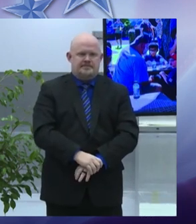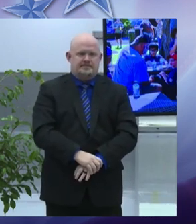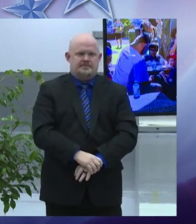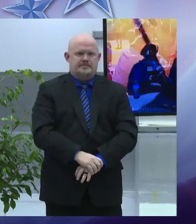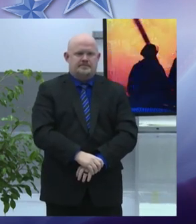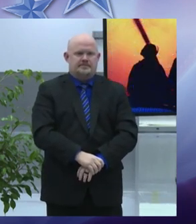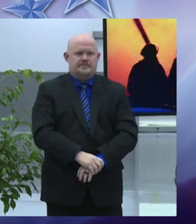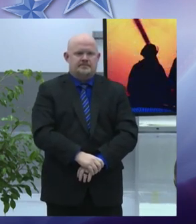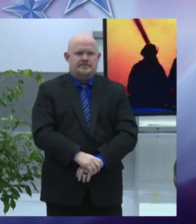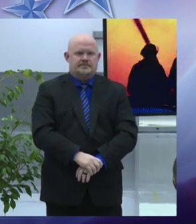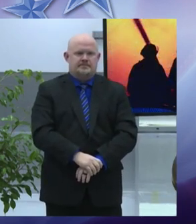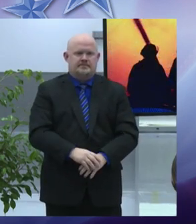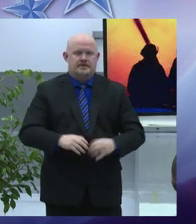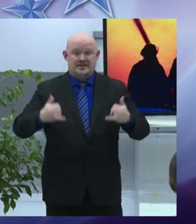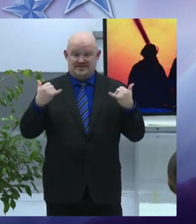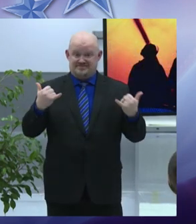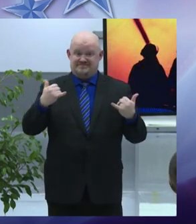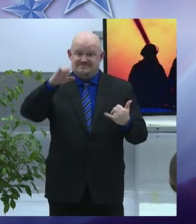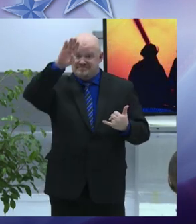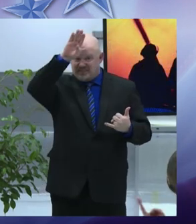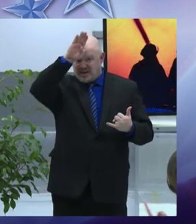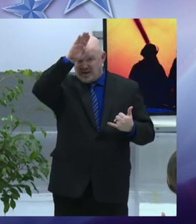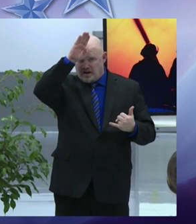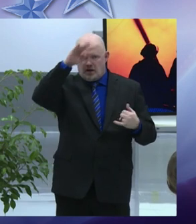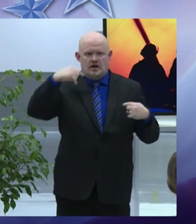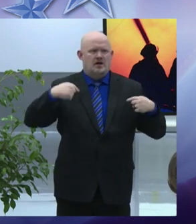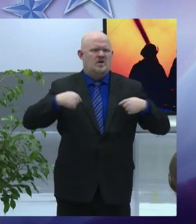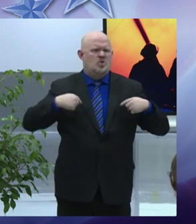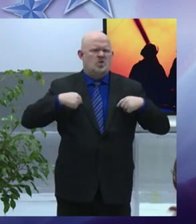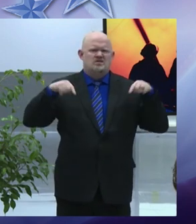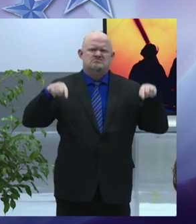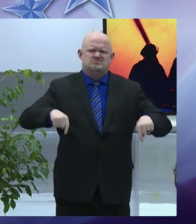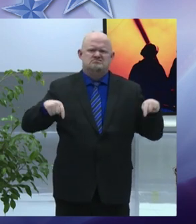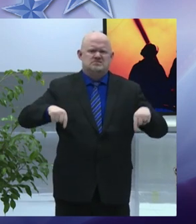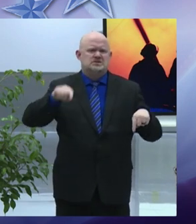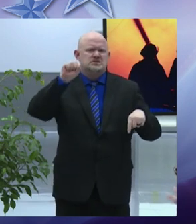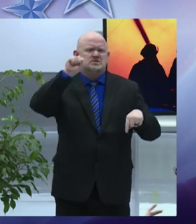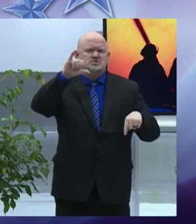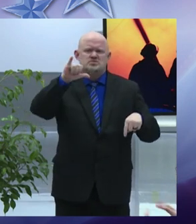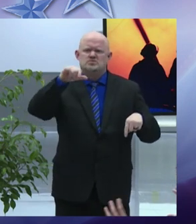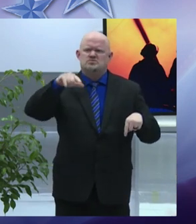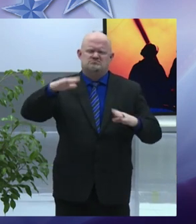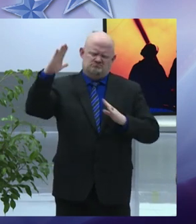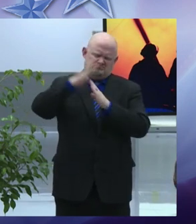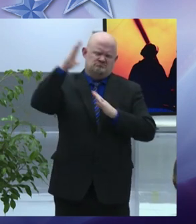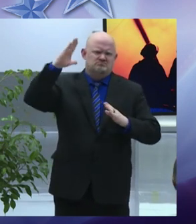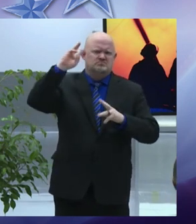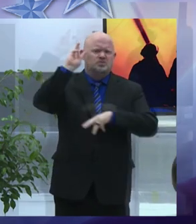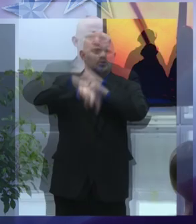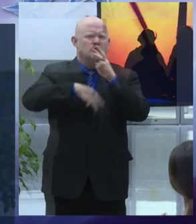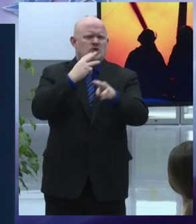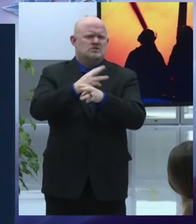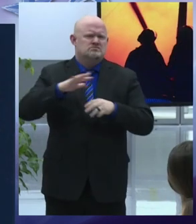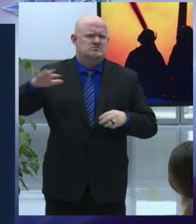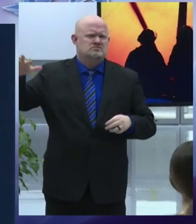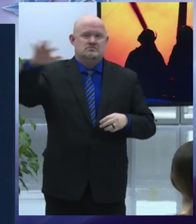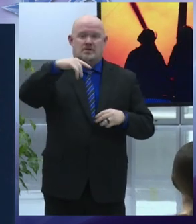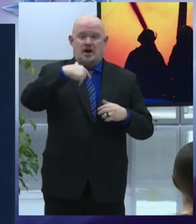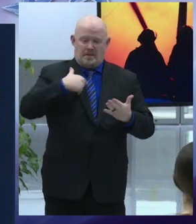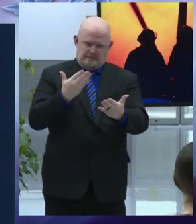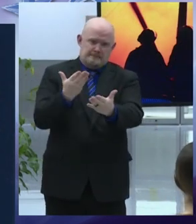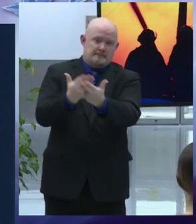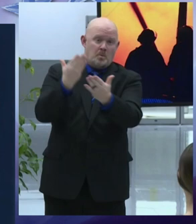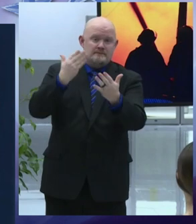i've said often that we have one of the very best fire departments in the entire nation now there is more proof the national fallen